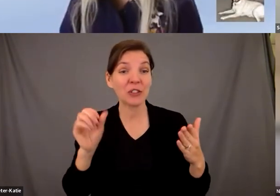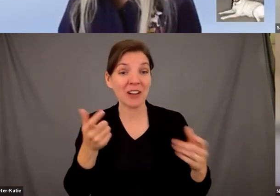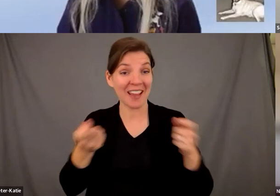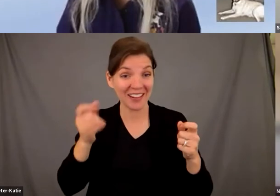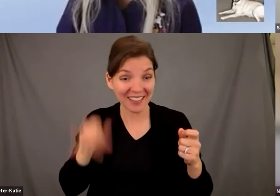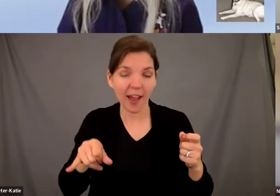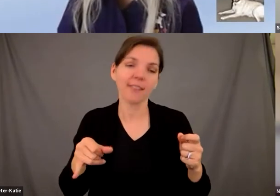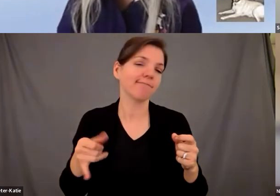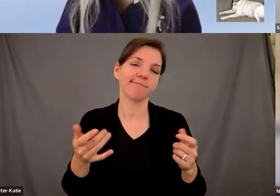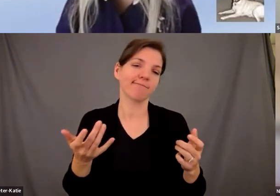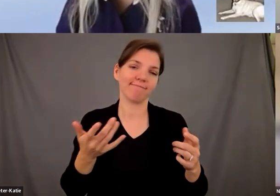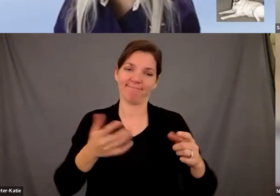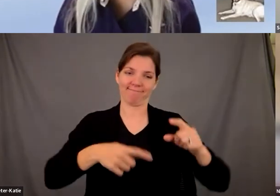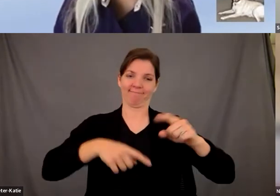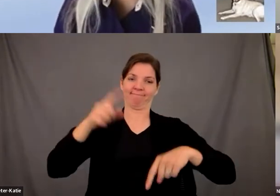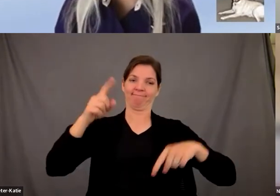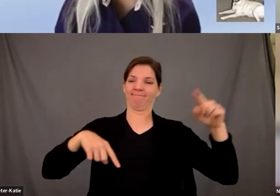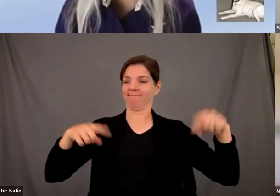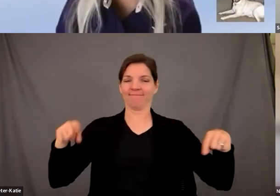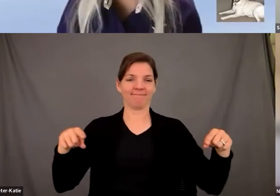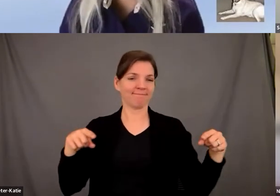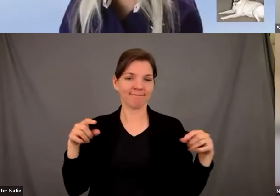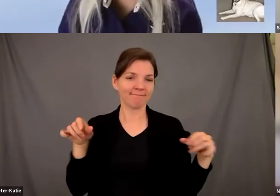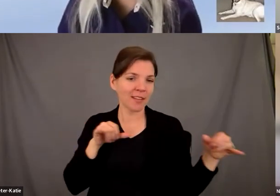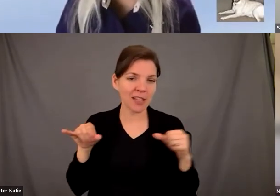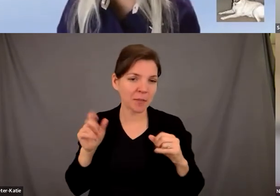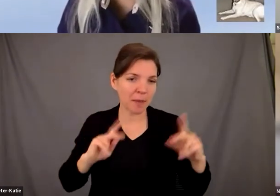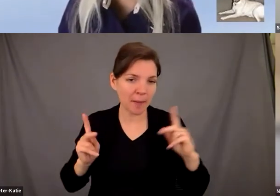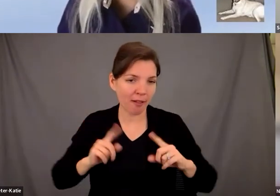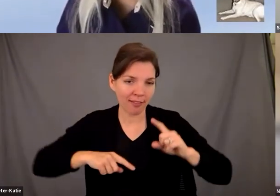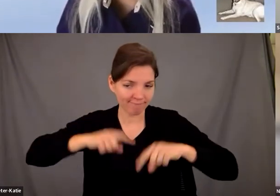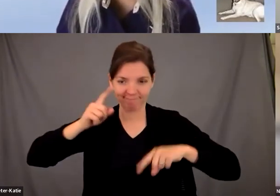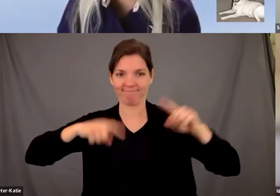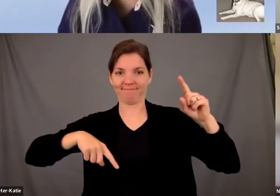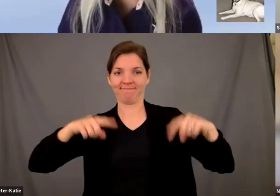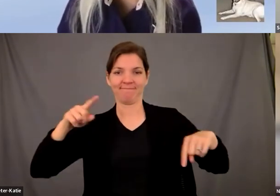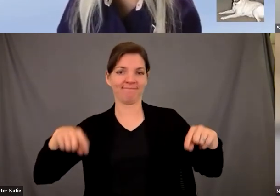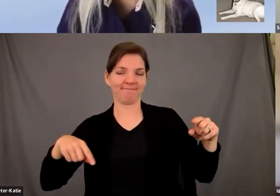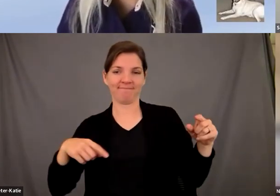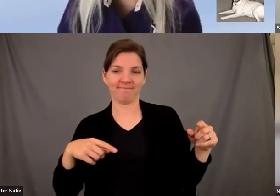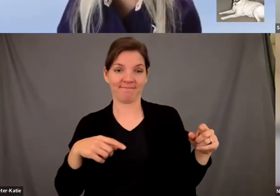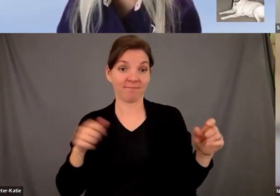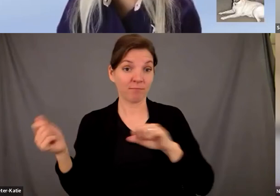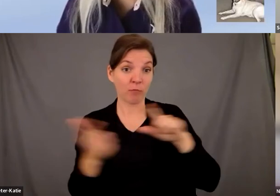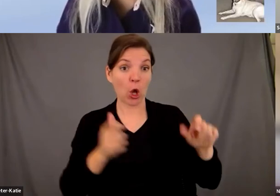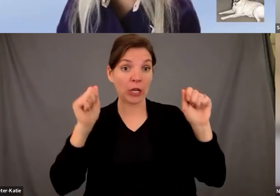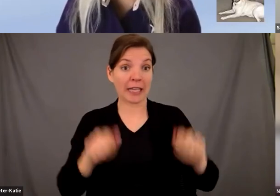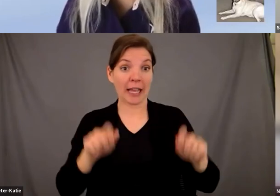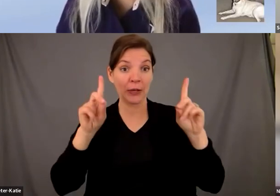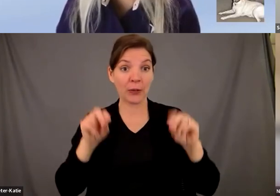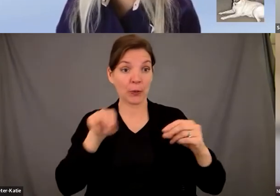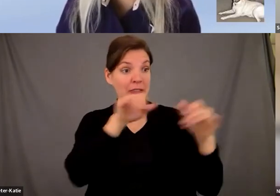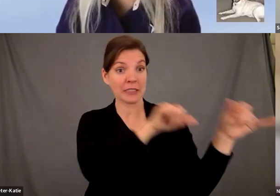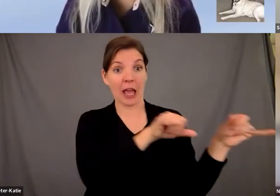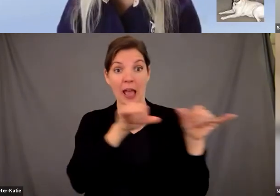they're different beings like humans they're they're not built the same they're they're not capable of the same task now not that they could